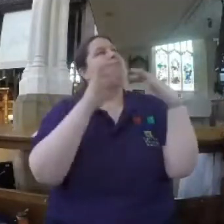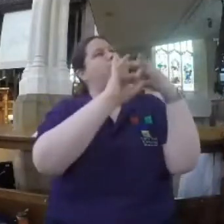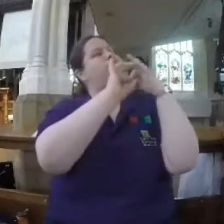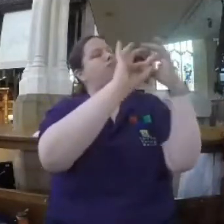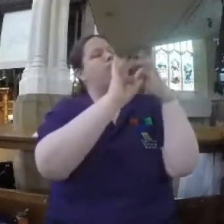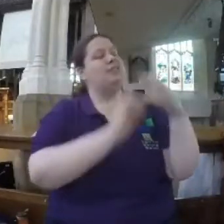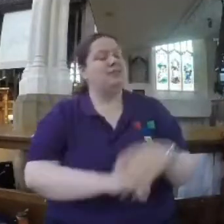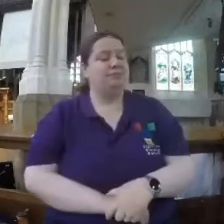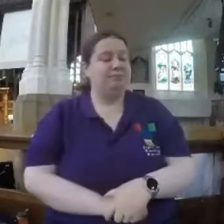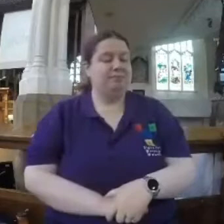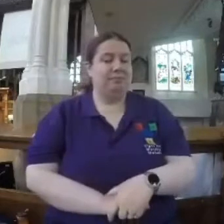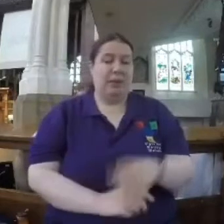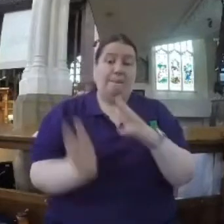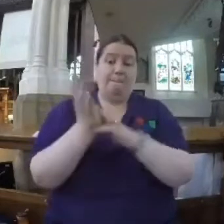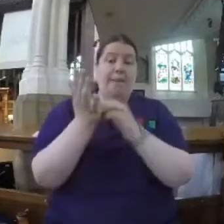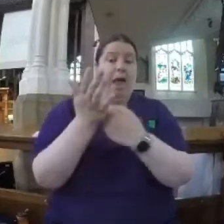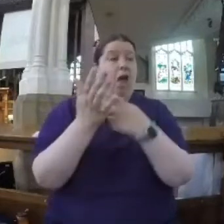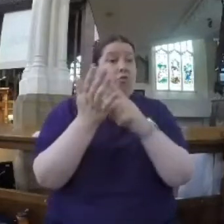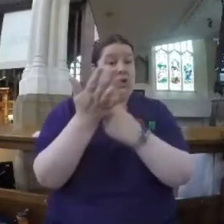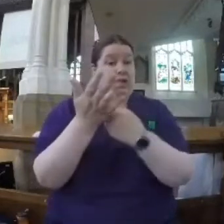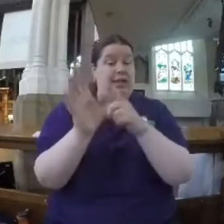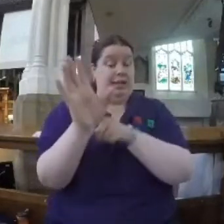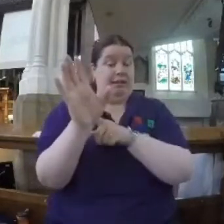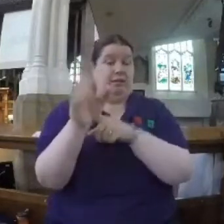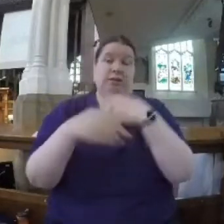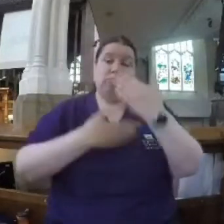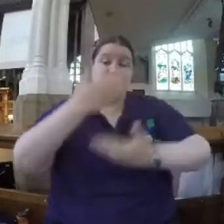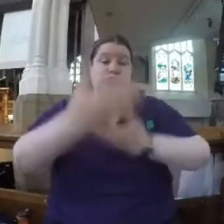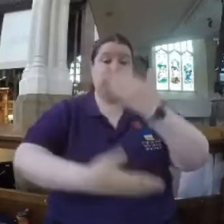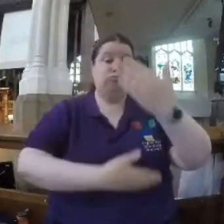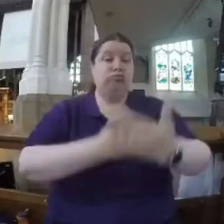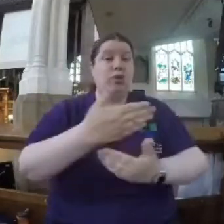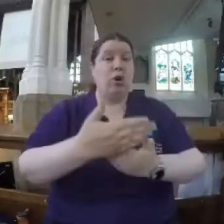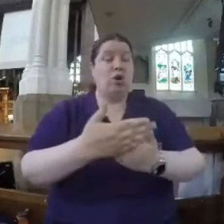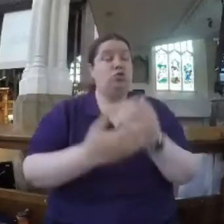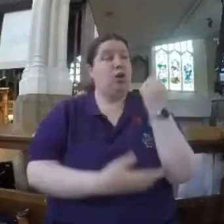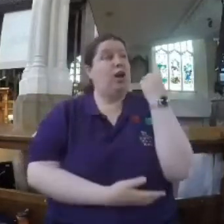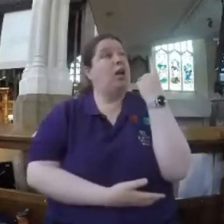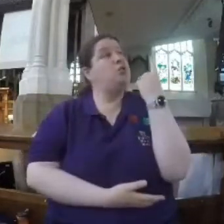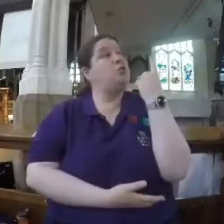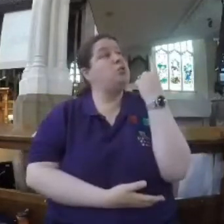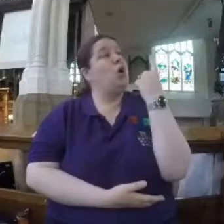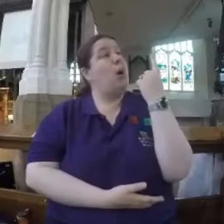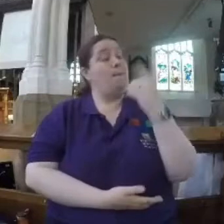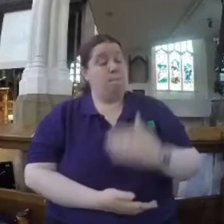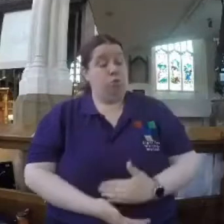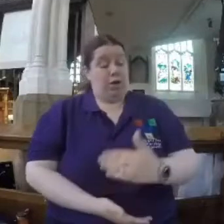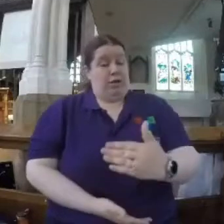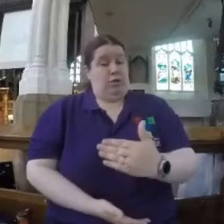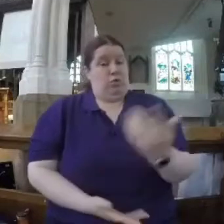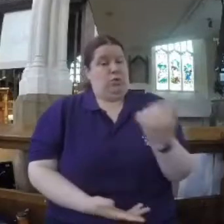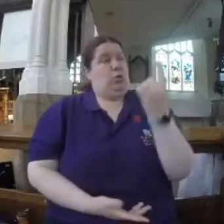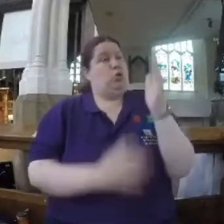deep joy. The kind of joy that Mary expressed in our Gospel reading when she heard she was pregnant with God's Son. It's wonderful news indeed.